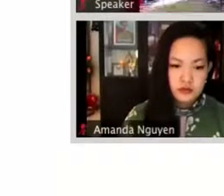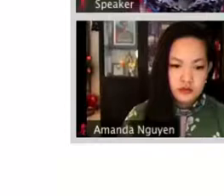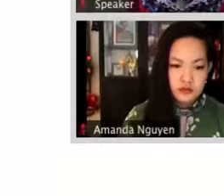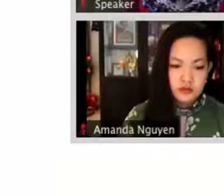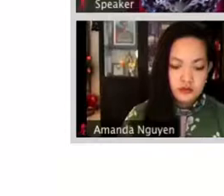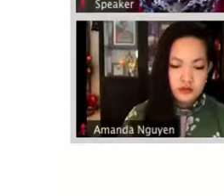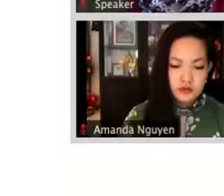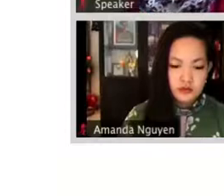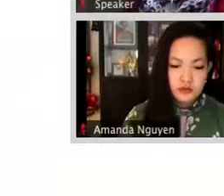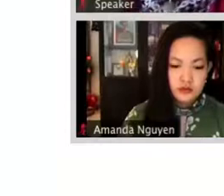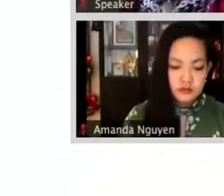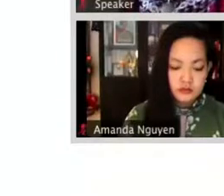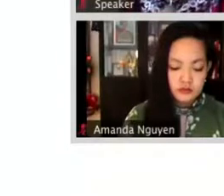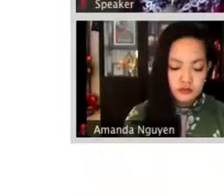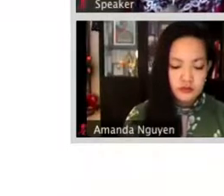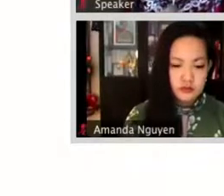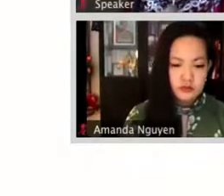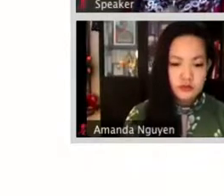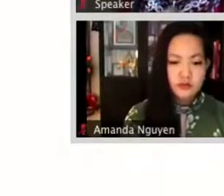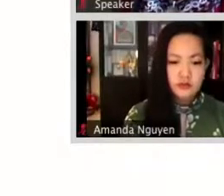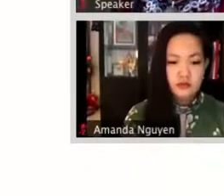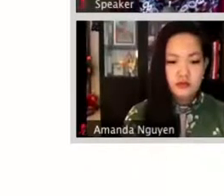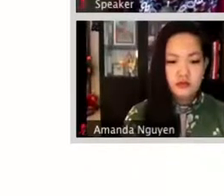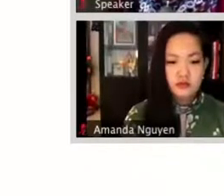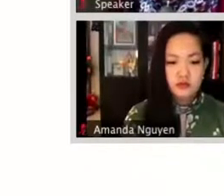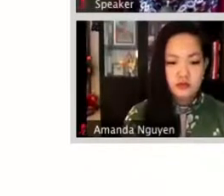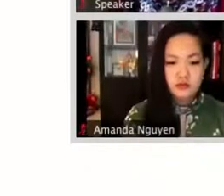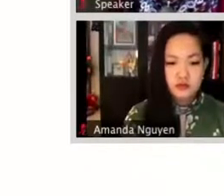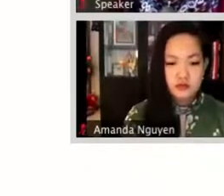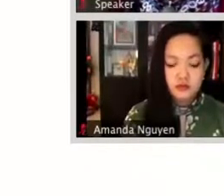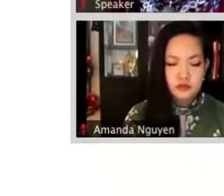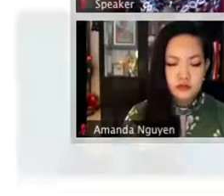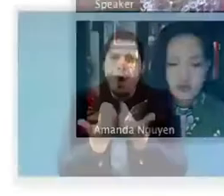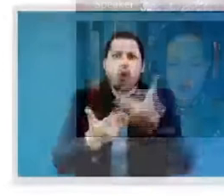gaps thank you i will turn it over to you